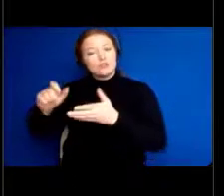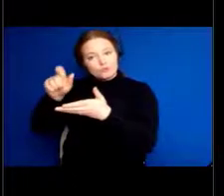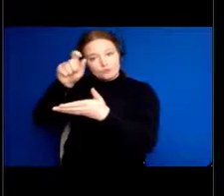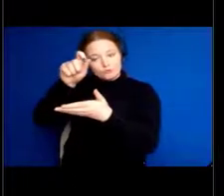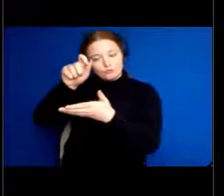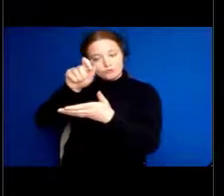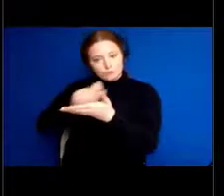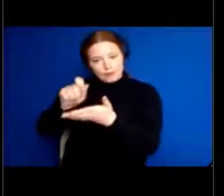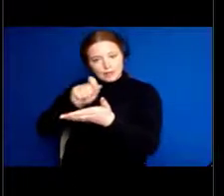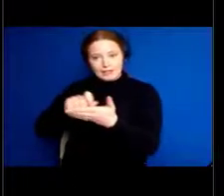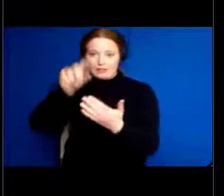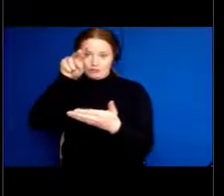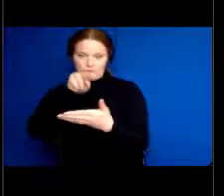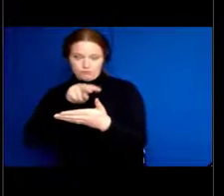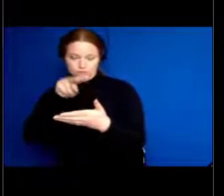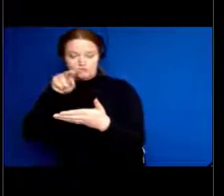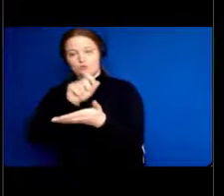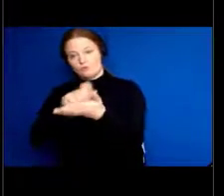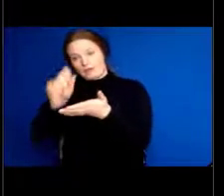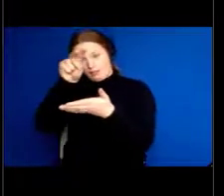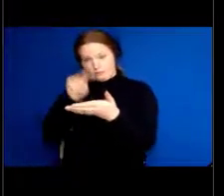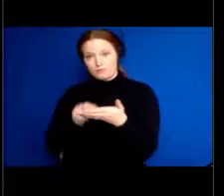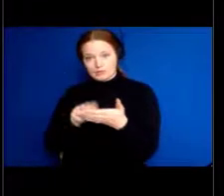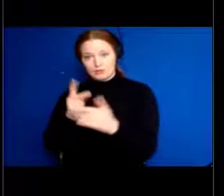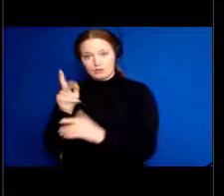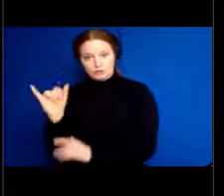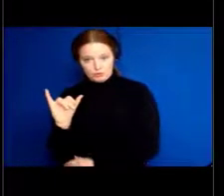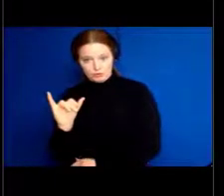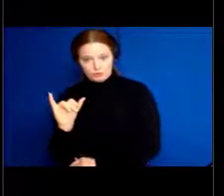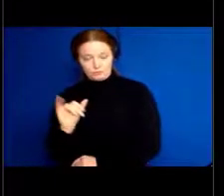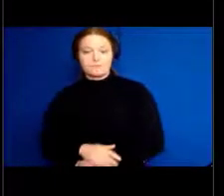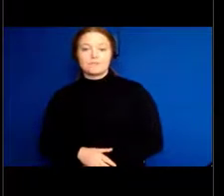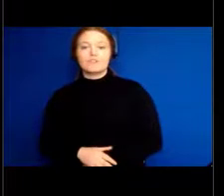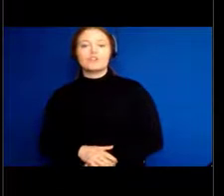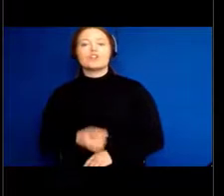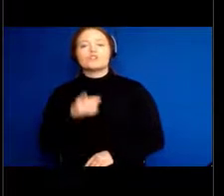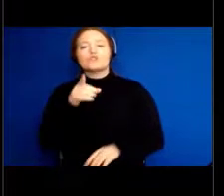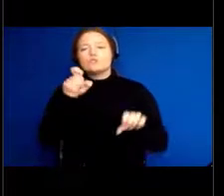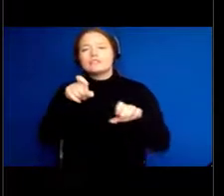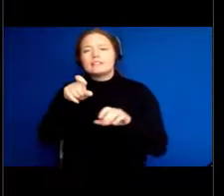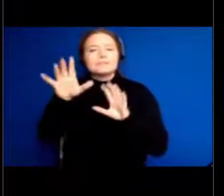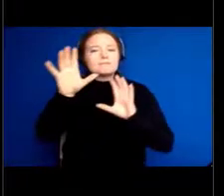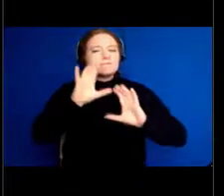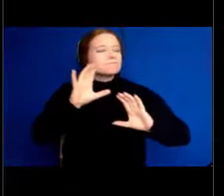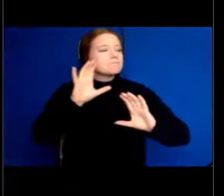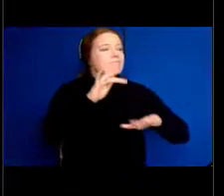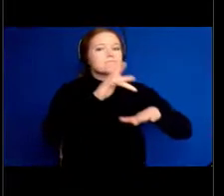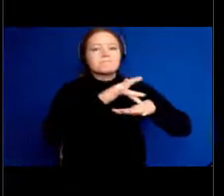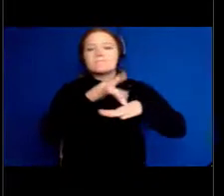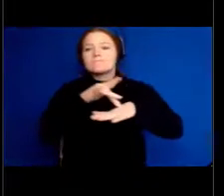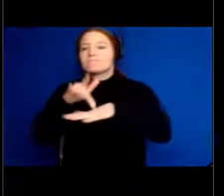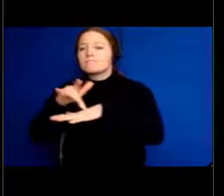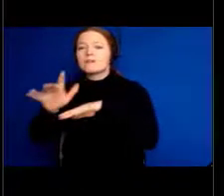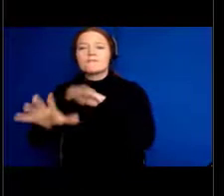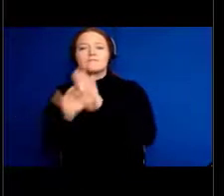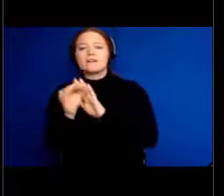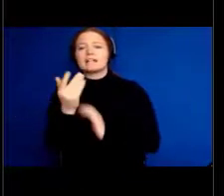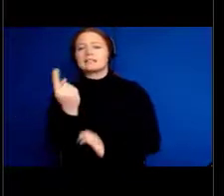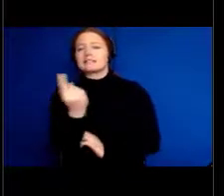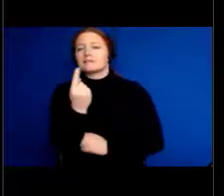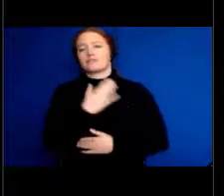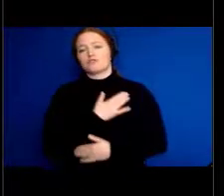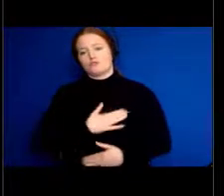you're never going to do anything if you don't enjoy it. So, you know, there are many, many choices that you have.